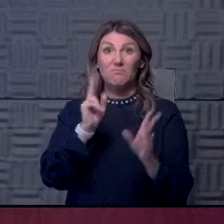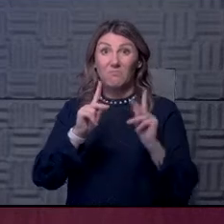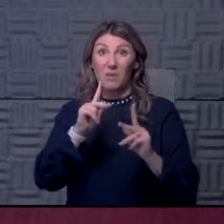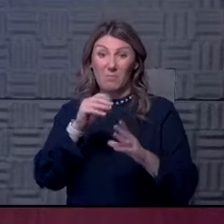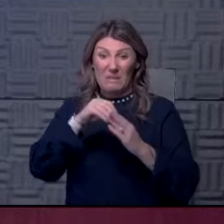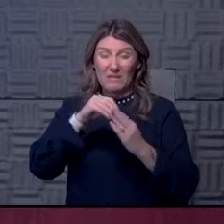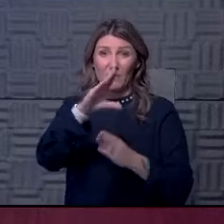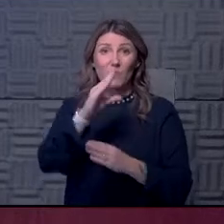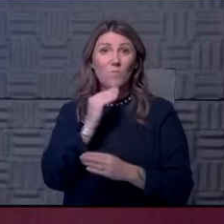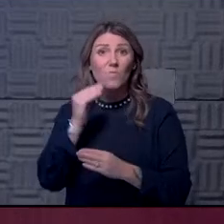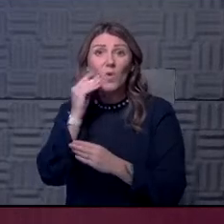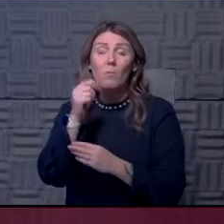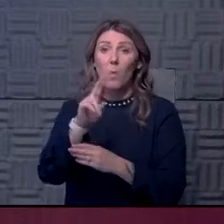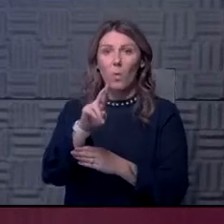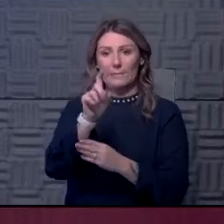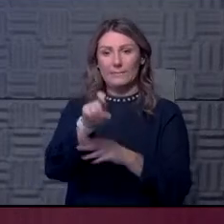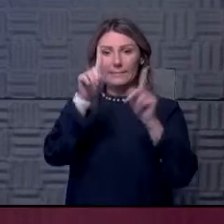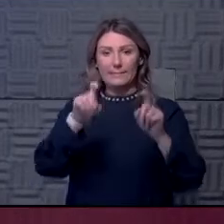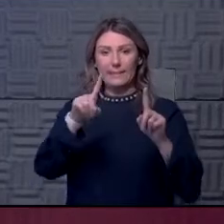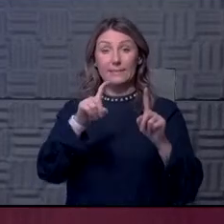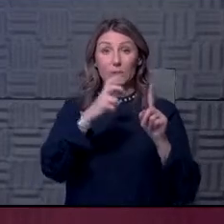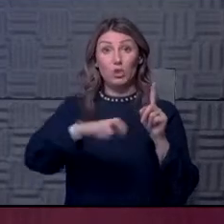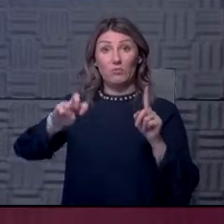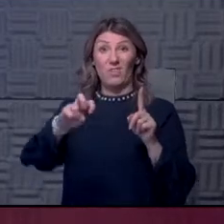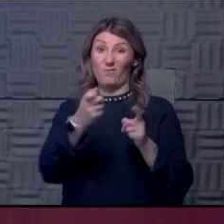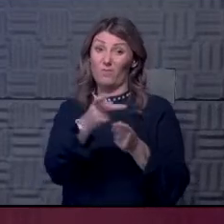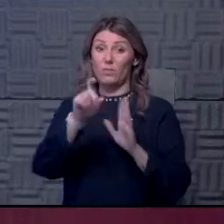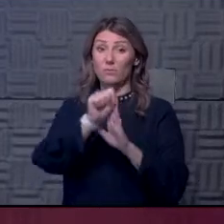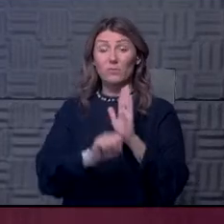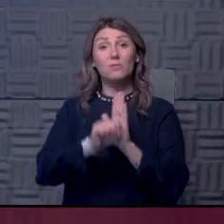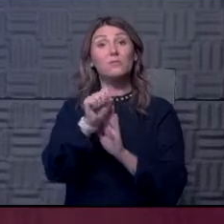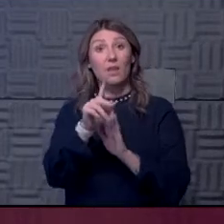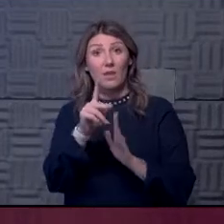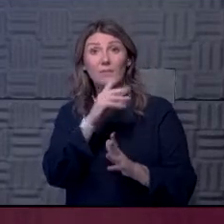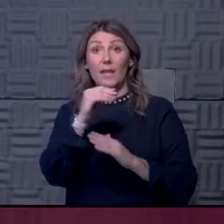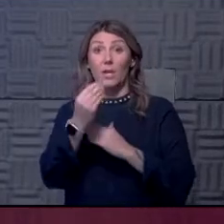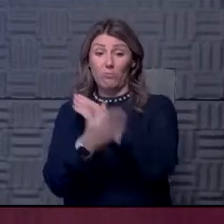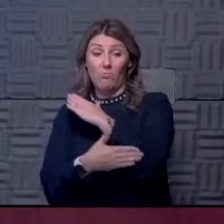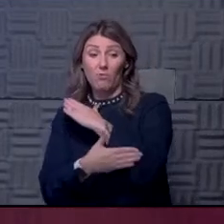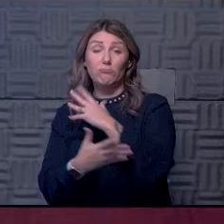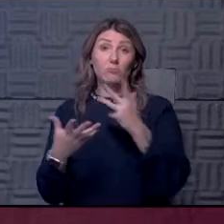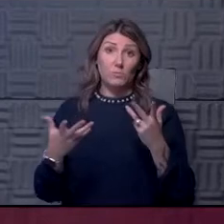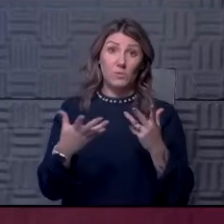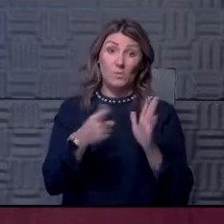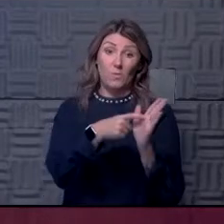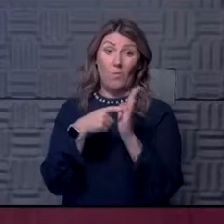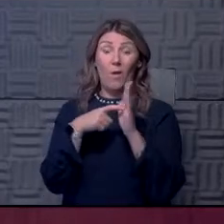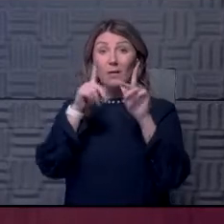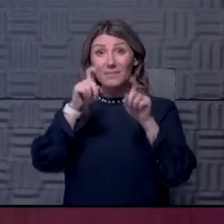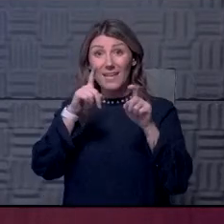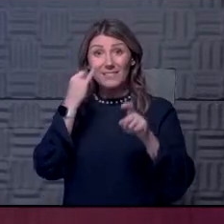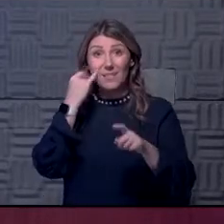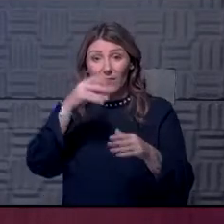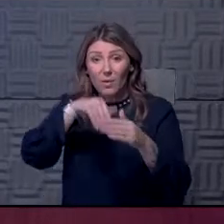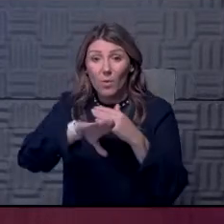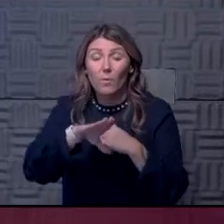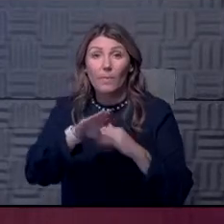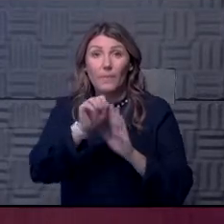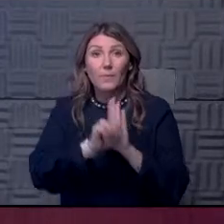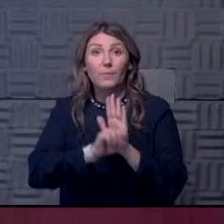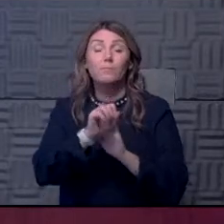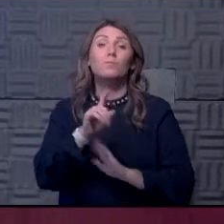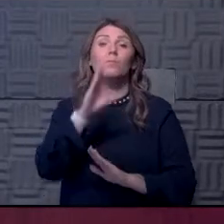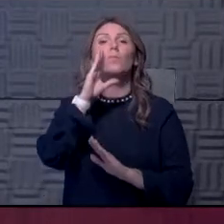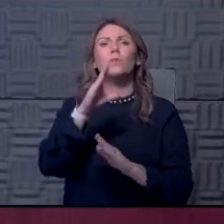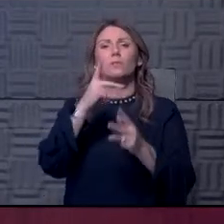need testing to be able to travel. There are some states that required you and countries required you to have a test if you're going to come in. So we will,